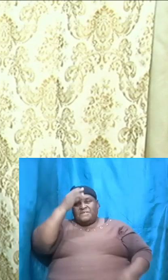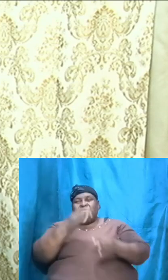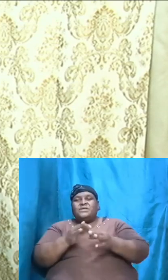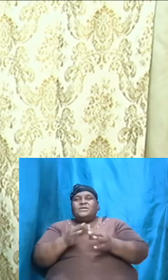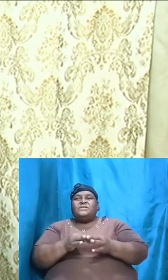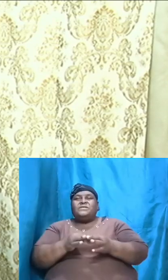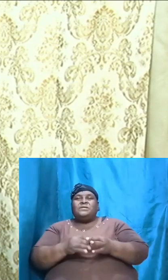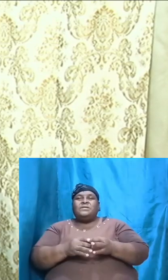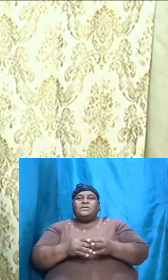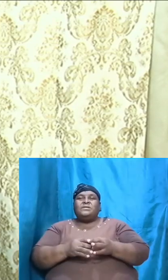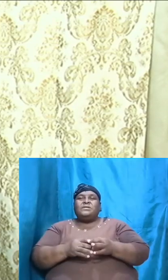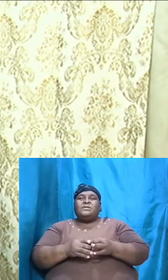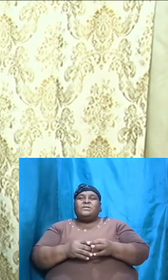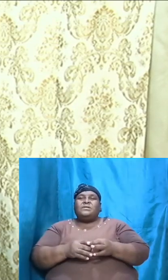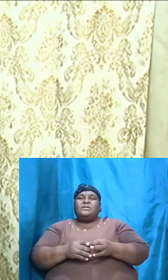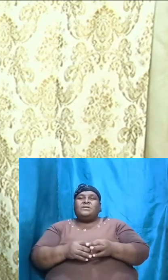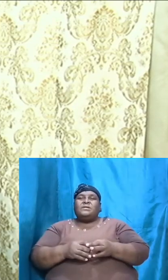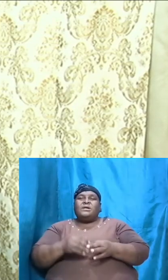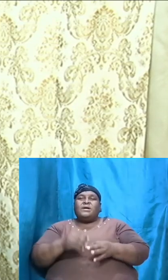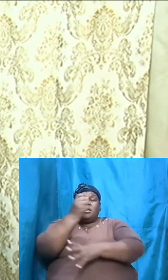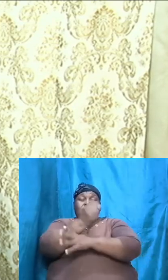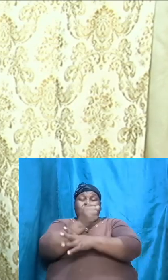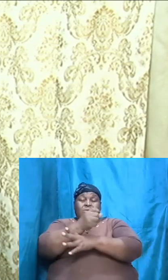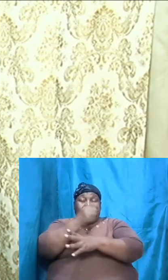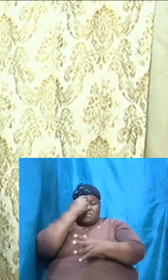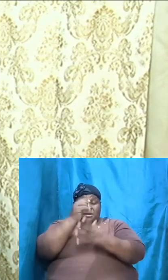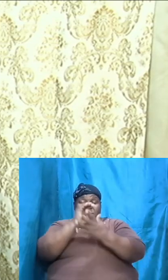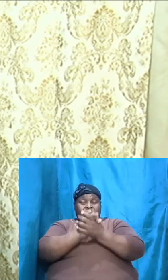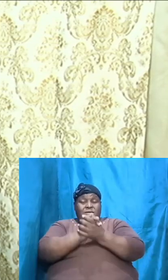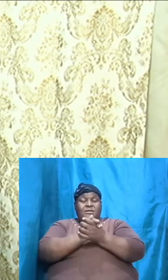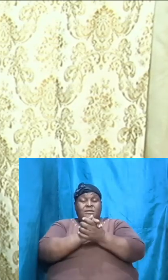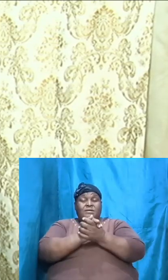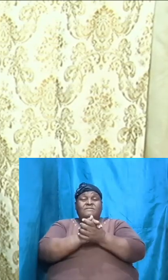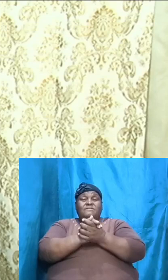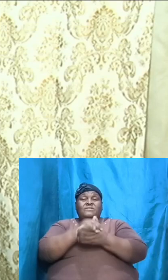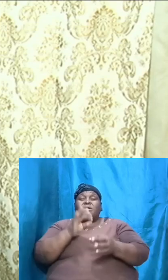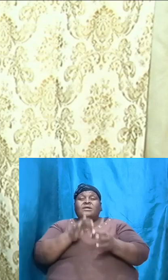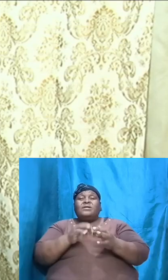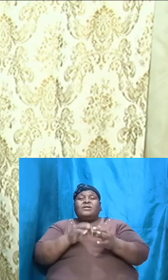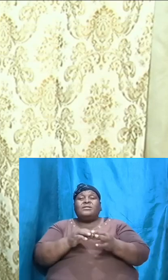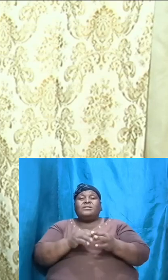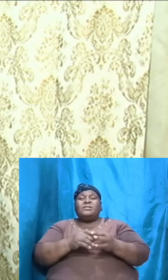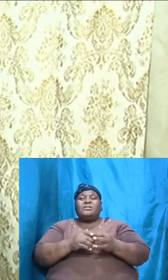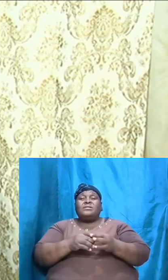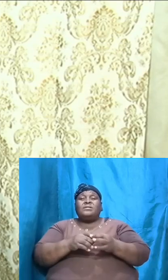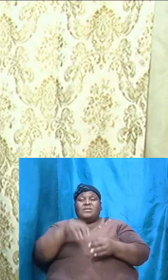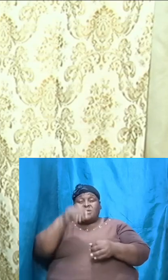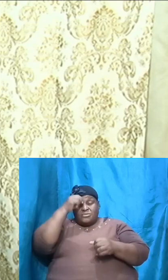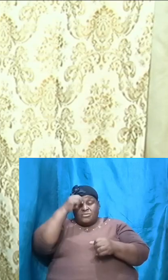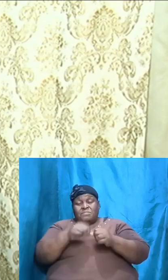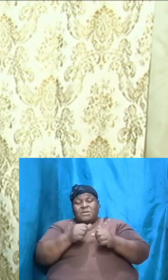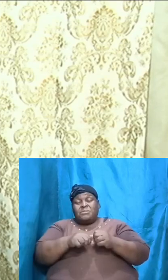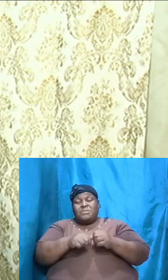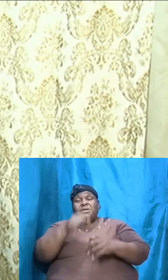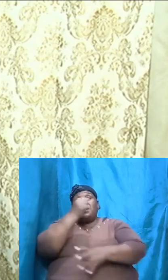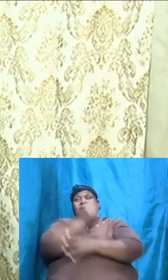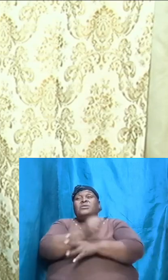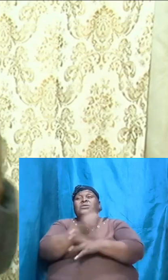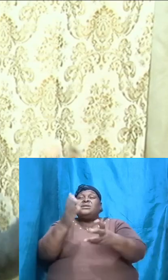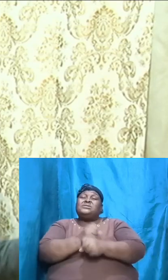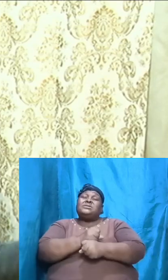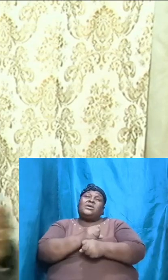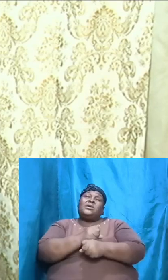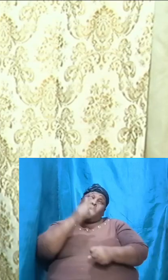remember when he had to take his son and offer his one son after